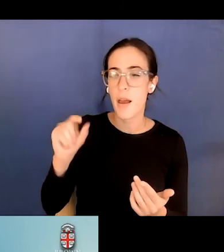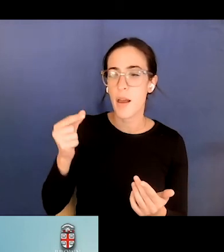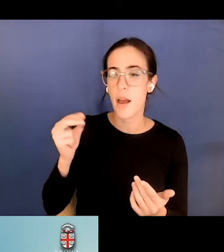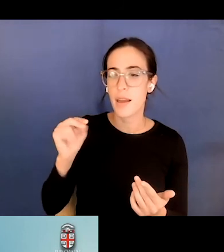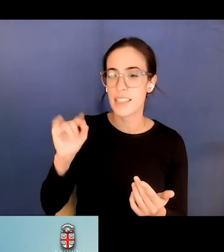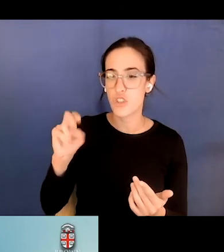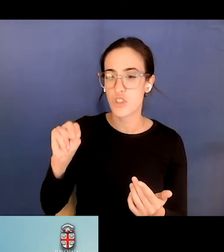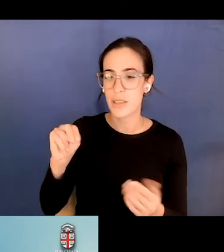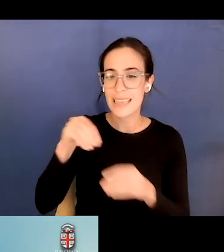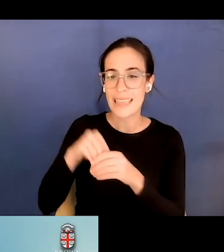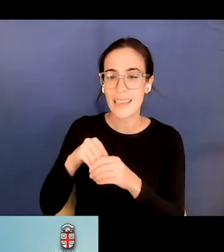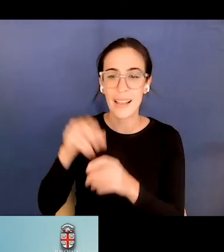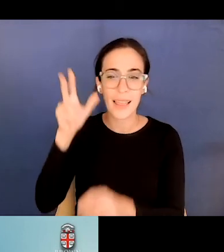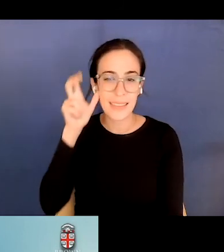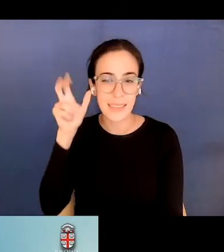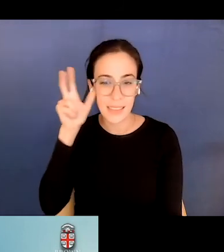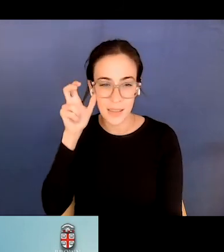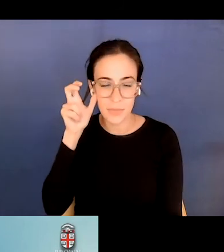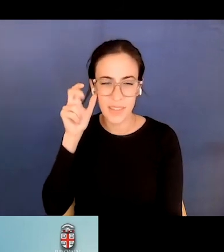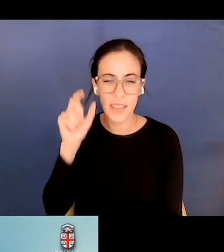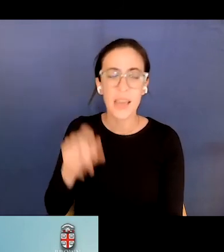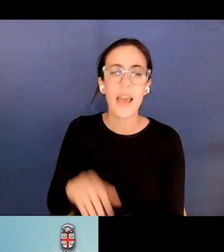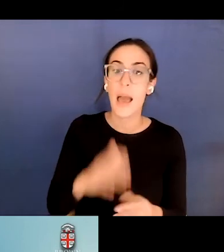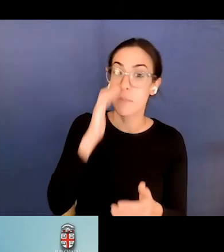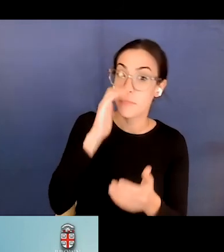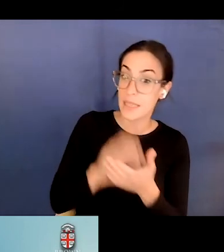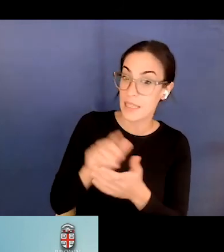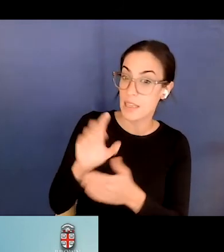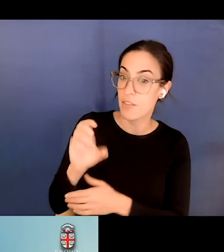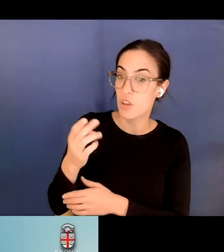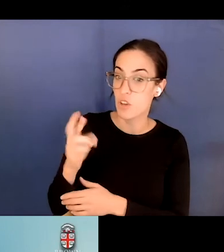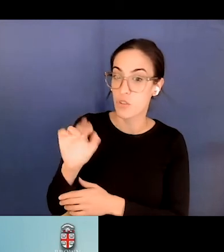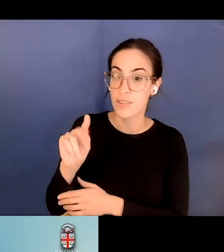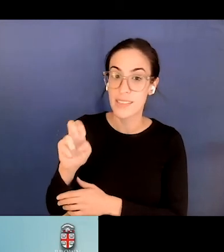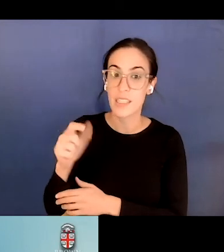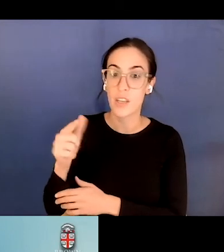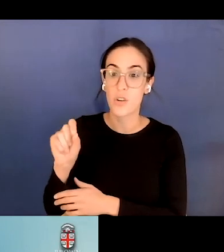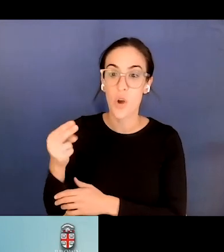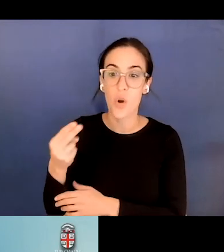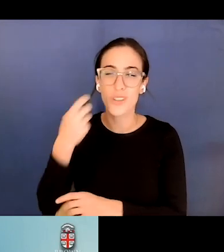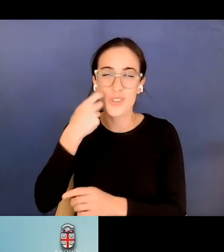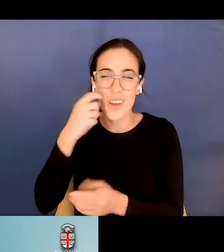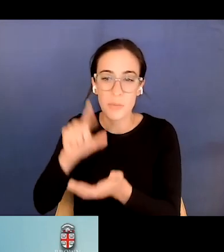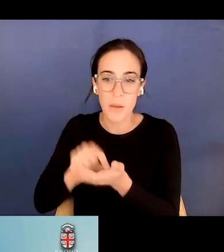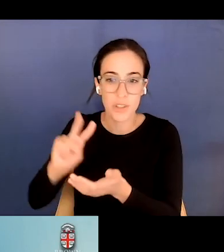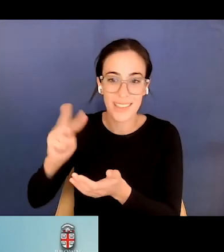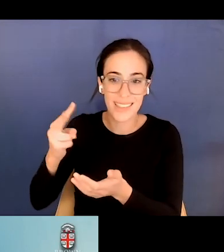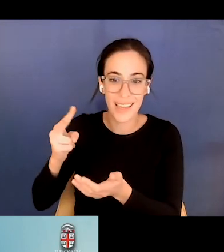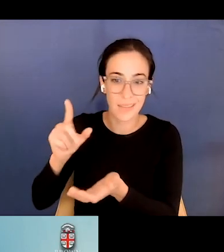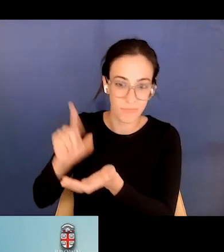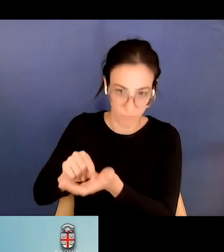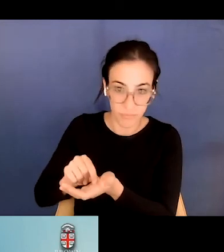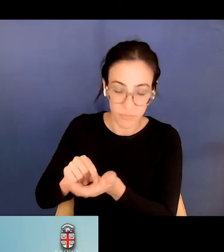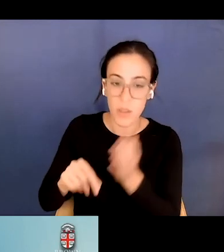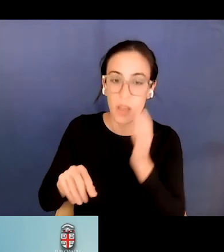and I believe, um, Christine Goh just published in the second edition of that. And that, their whole argument